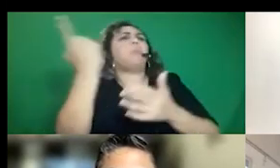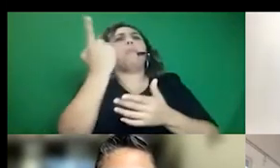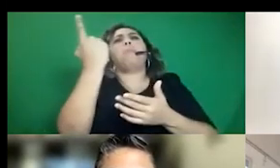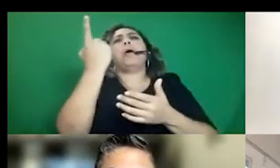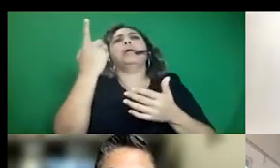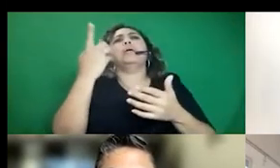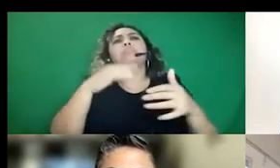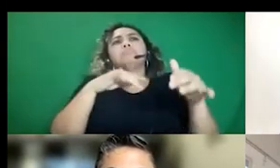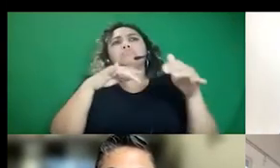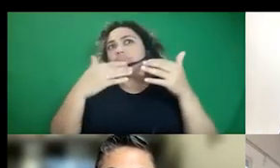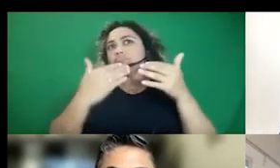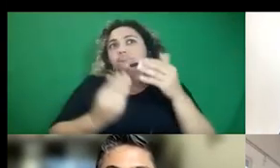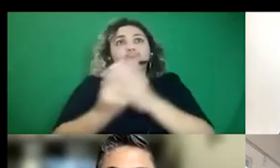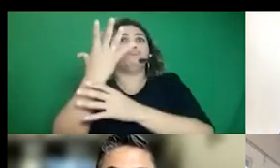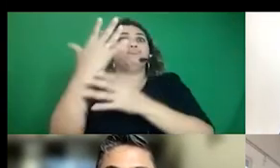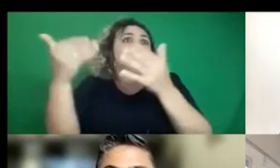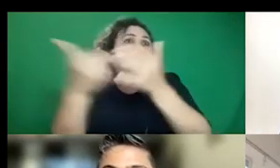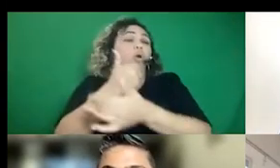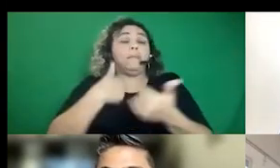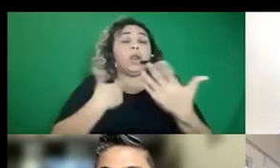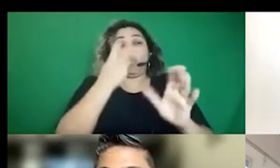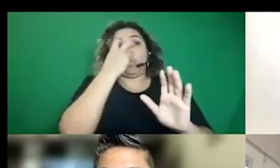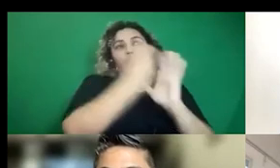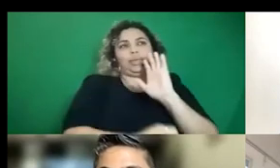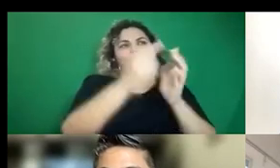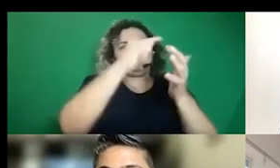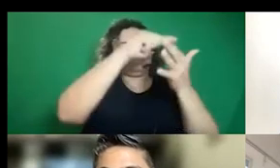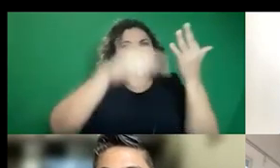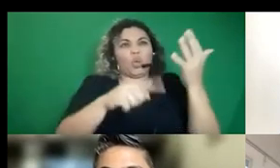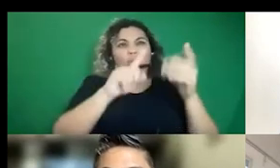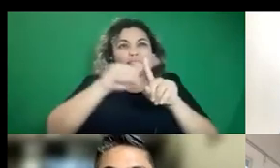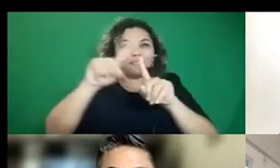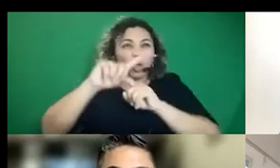standalone, but definitely want to dig into some of those juicy questions.